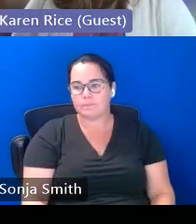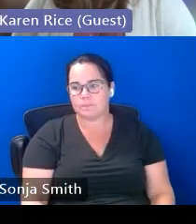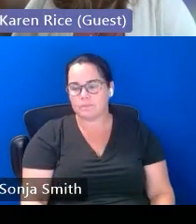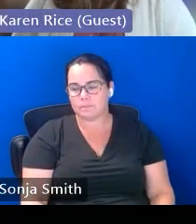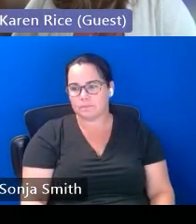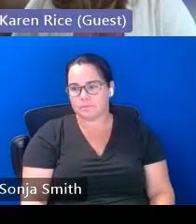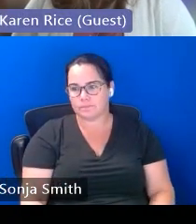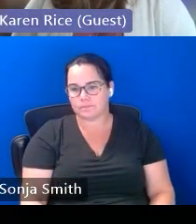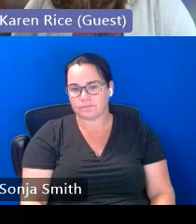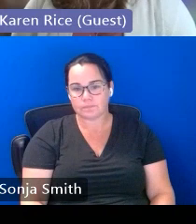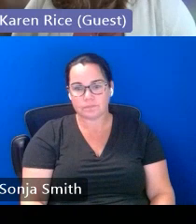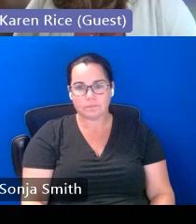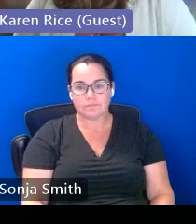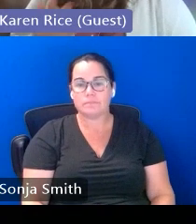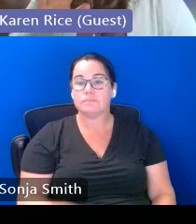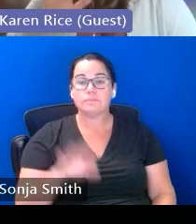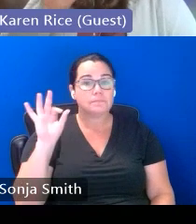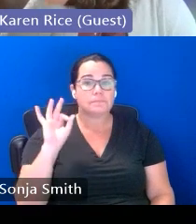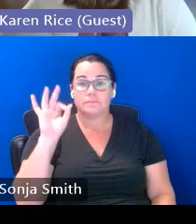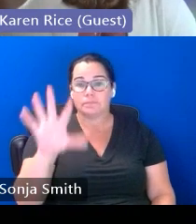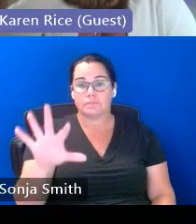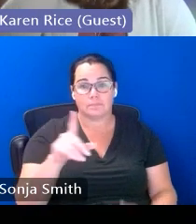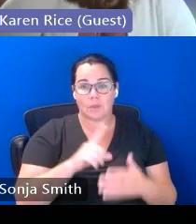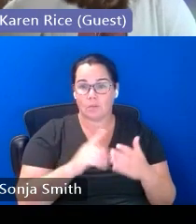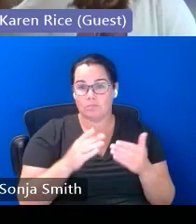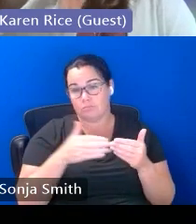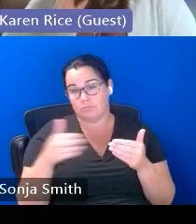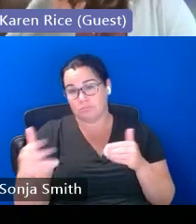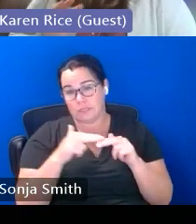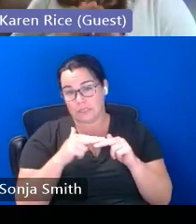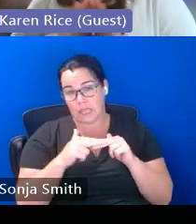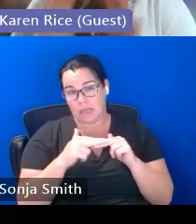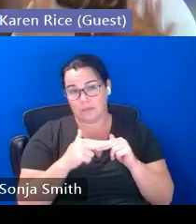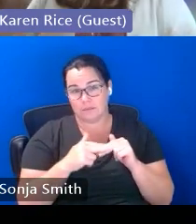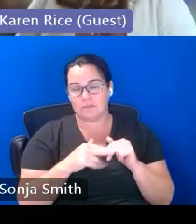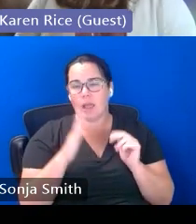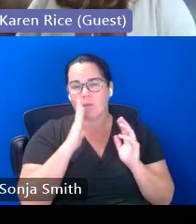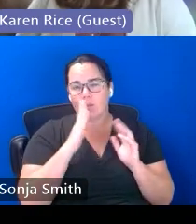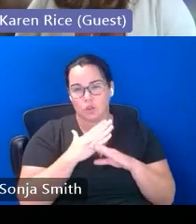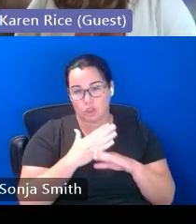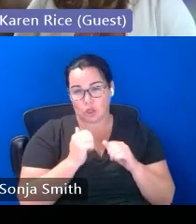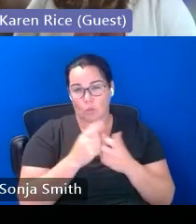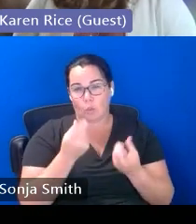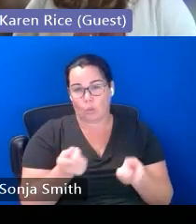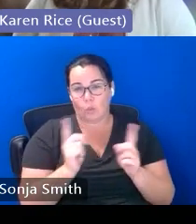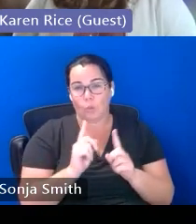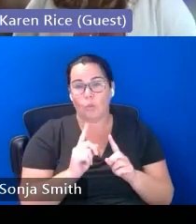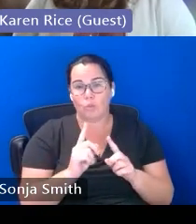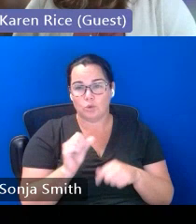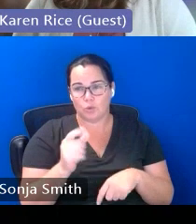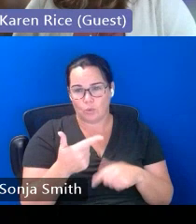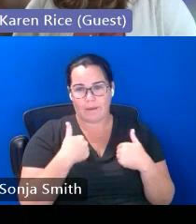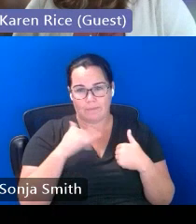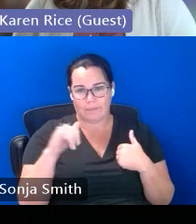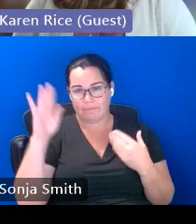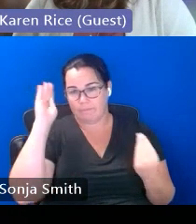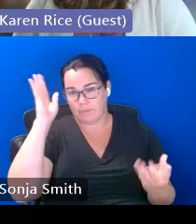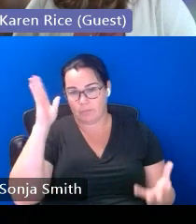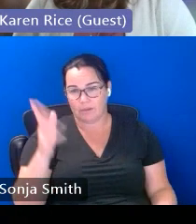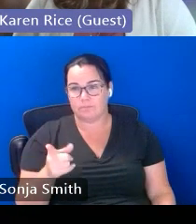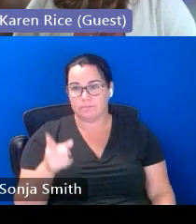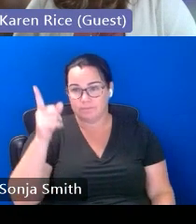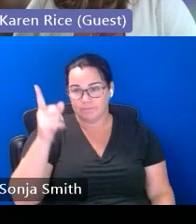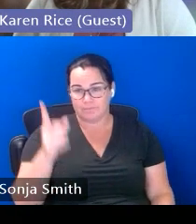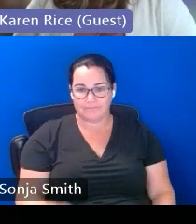just give you a heads up about what's on these slides and again i will share these slides with you so you have all of this um but we don't have